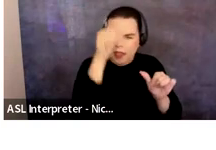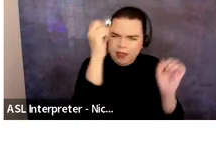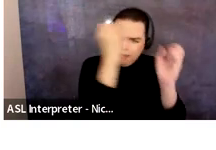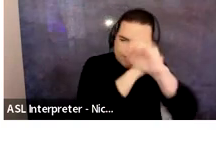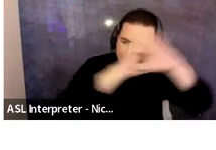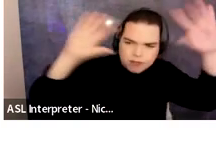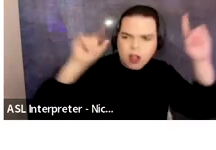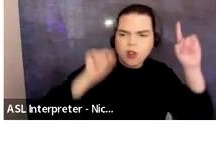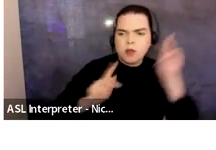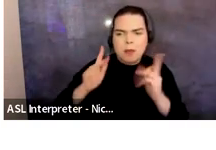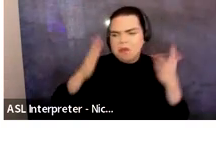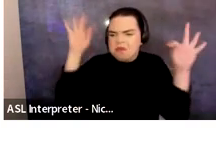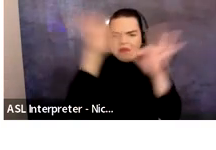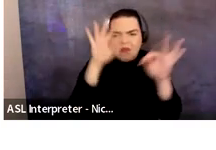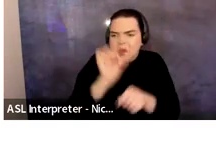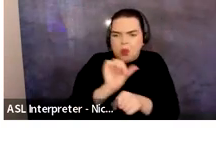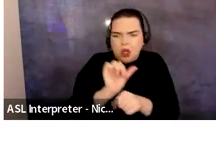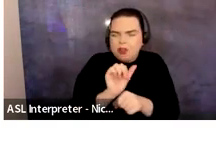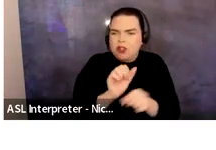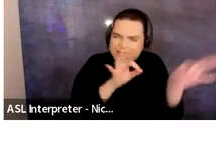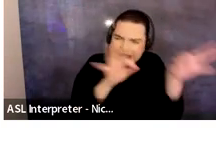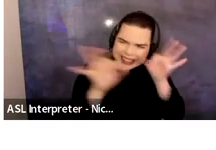advisors may or may not know.